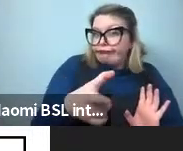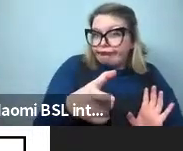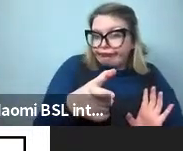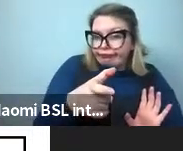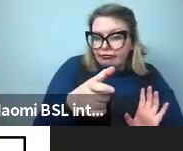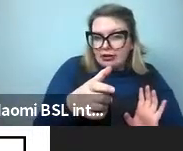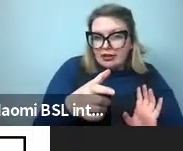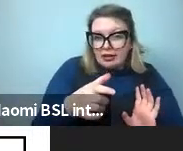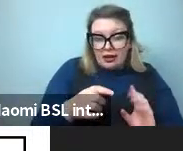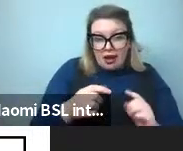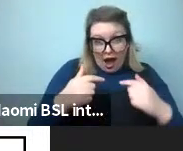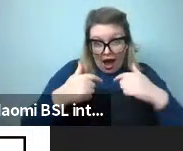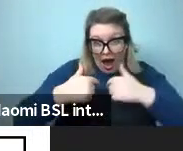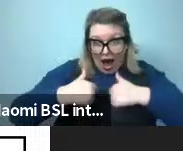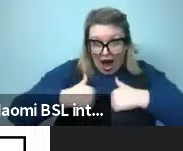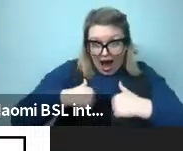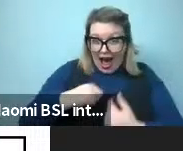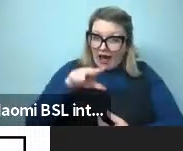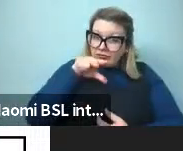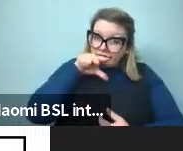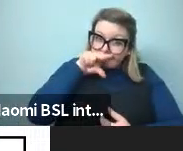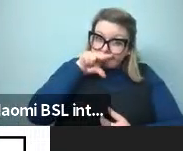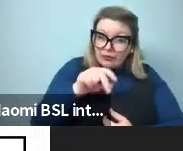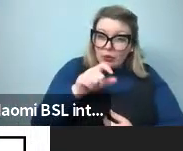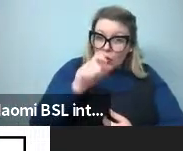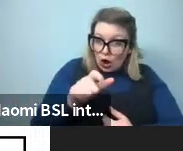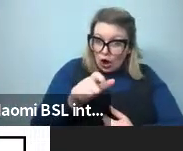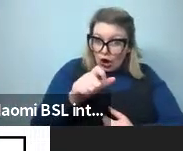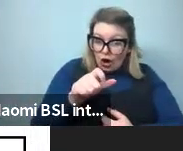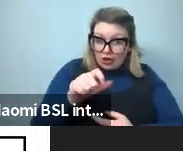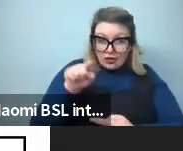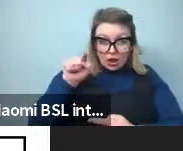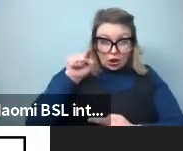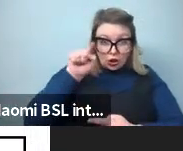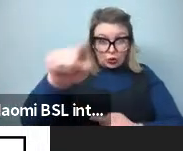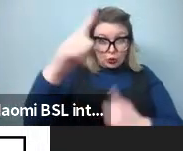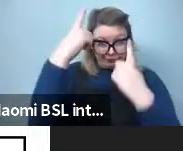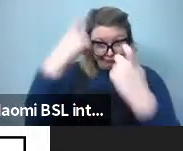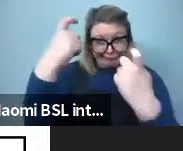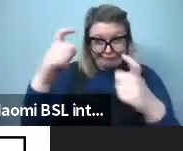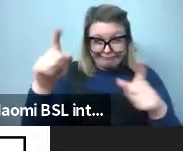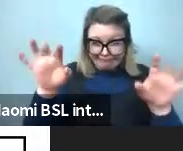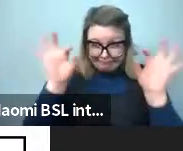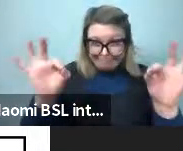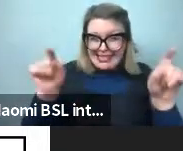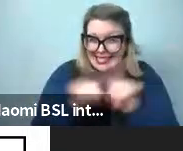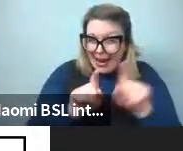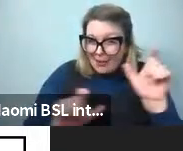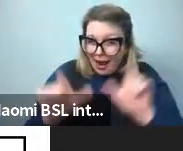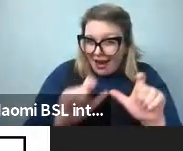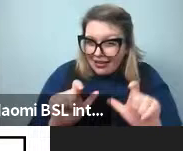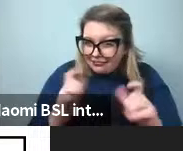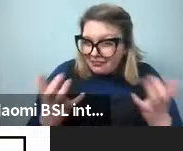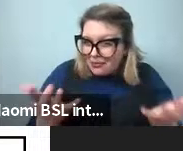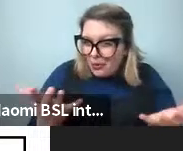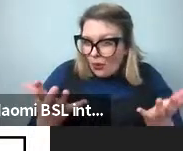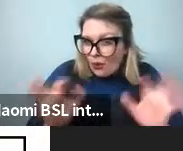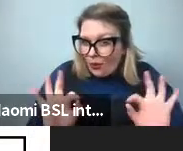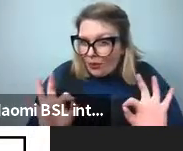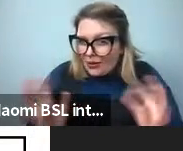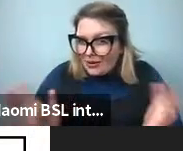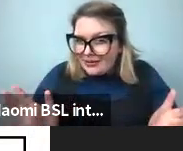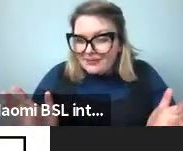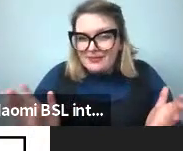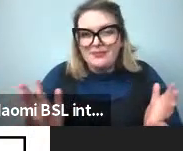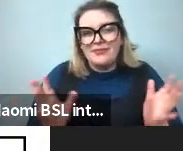is how well do I get that physical color into your head using the word? Okay, how, and so we can think of that in information theoretic terms,